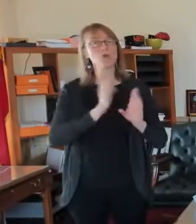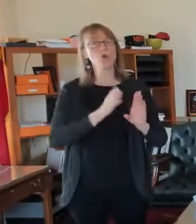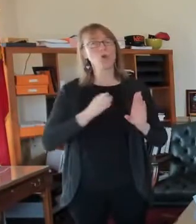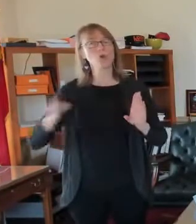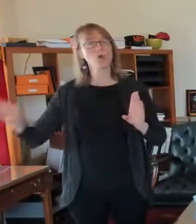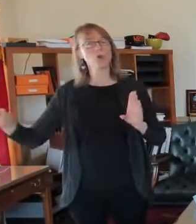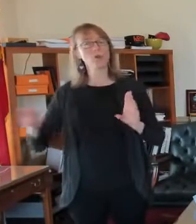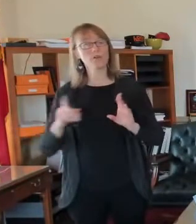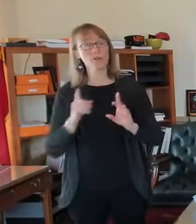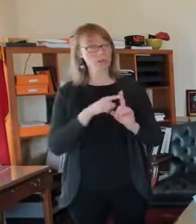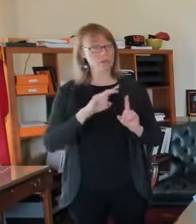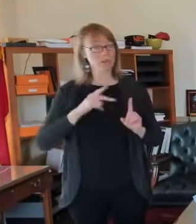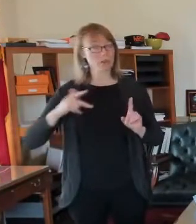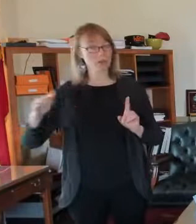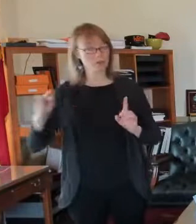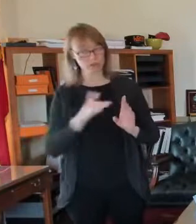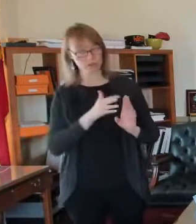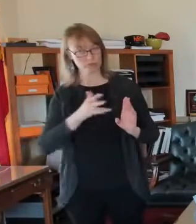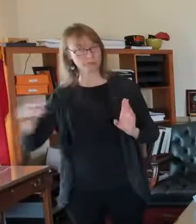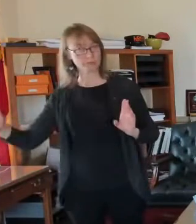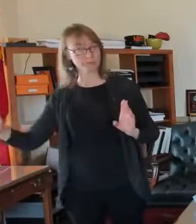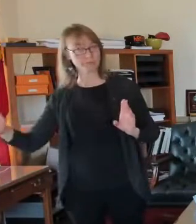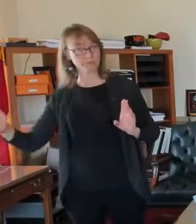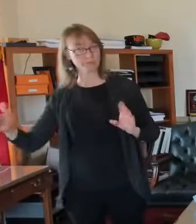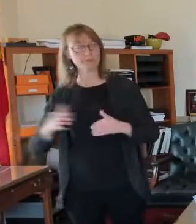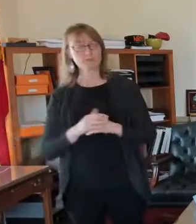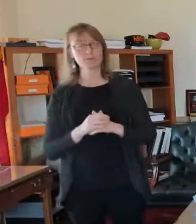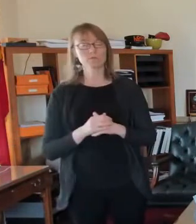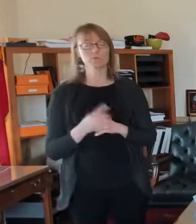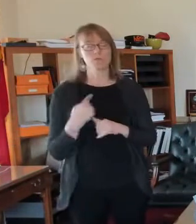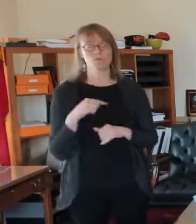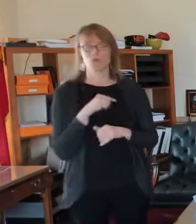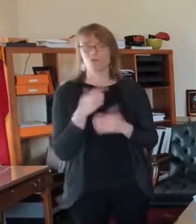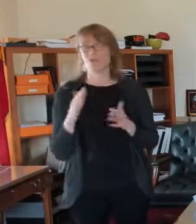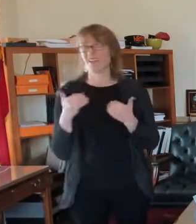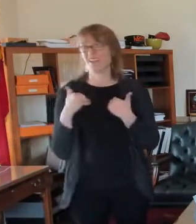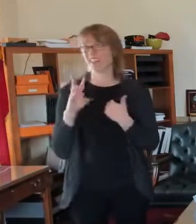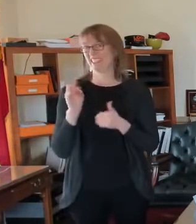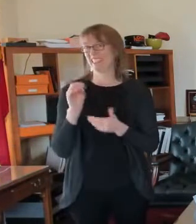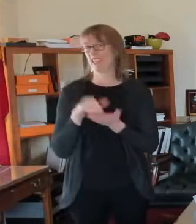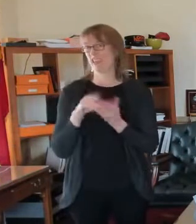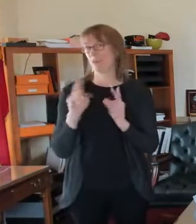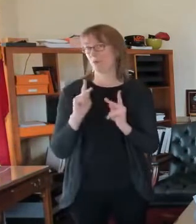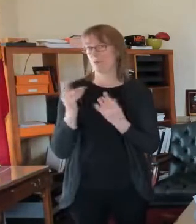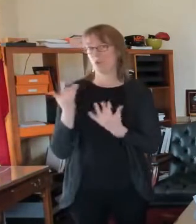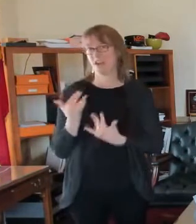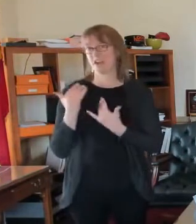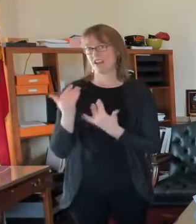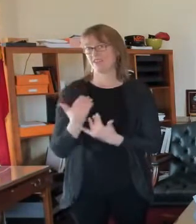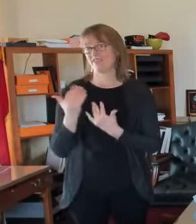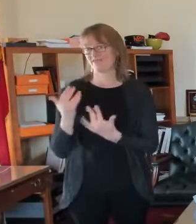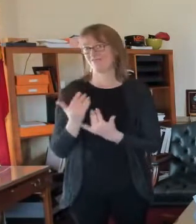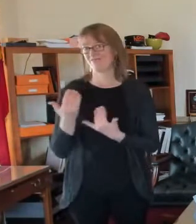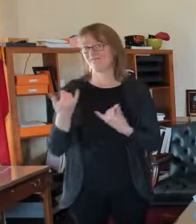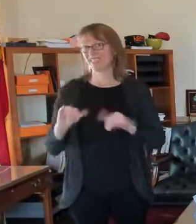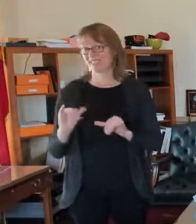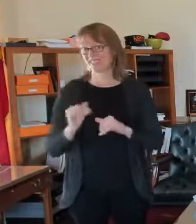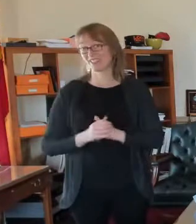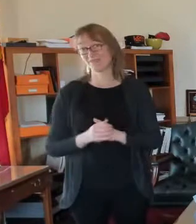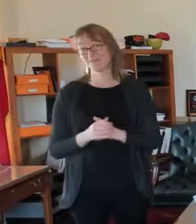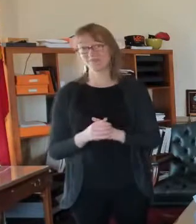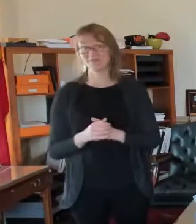notification. Uh, but as I said, we have close to 60,000 people on that list. Um, you know, how